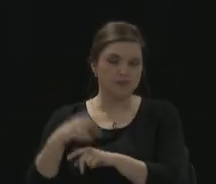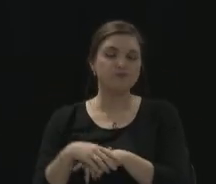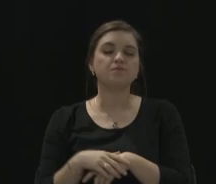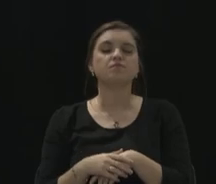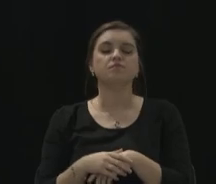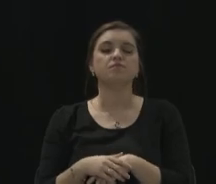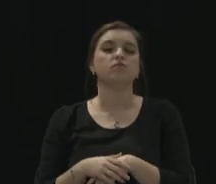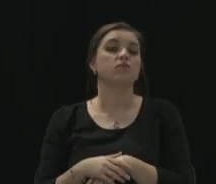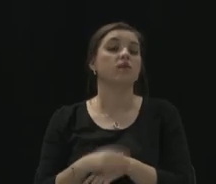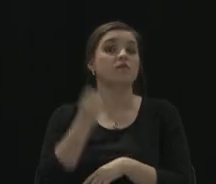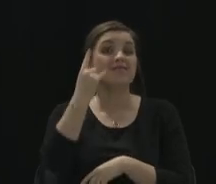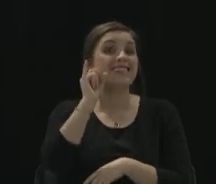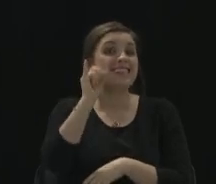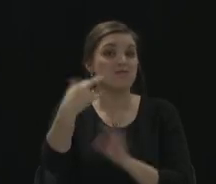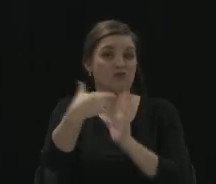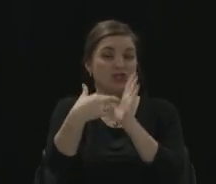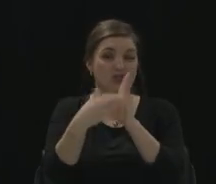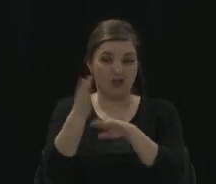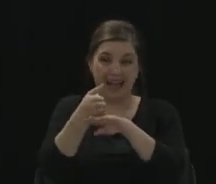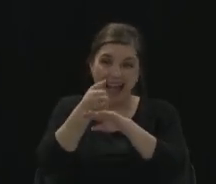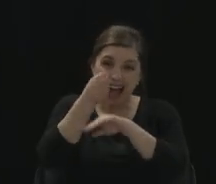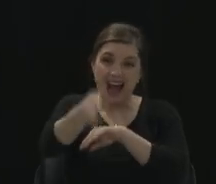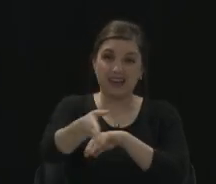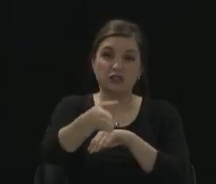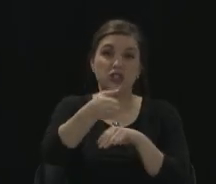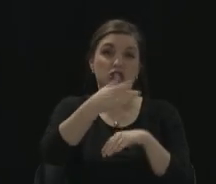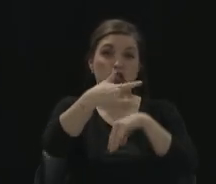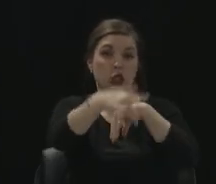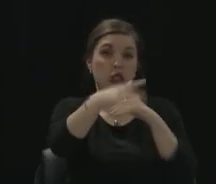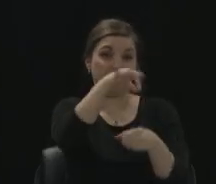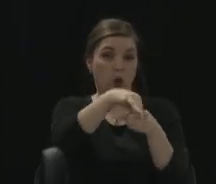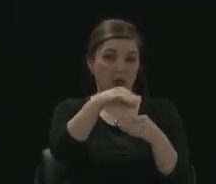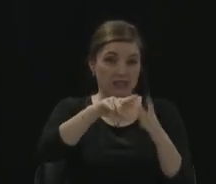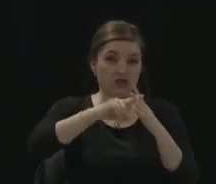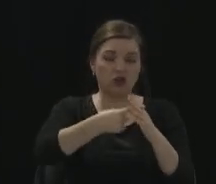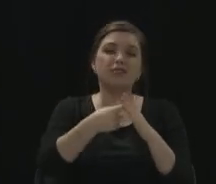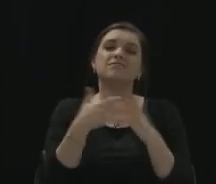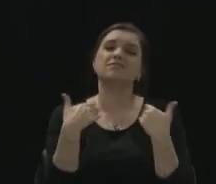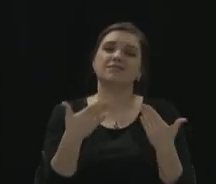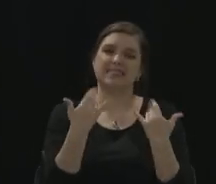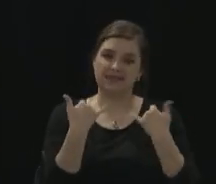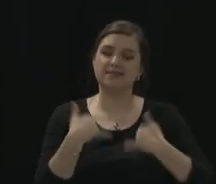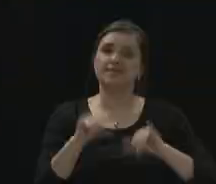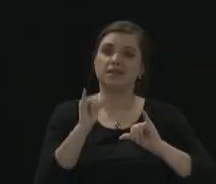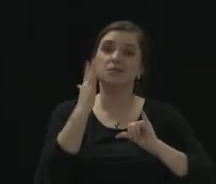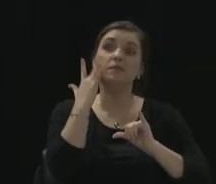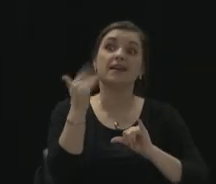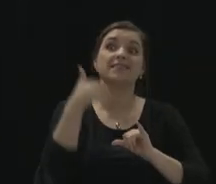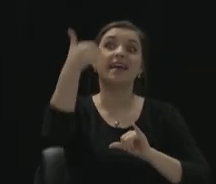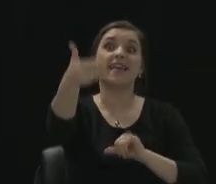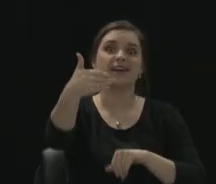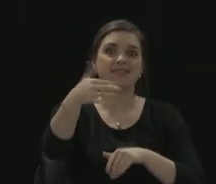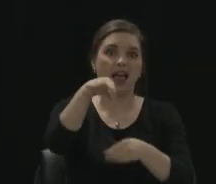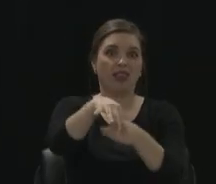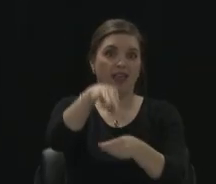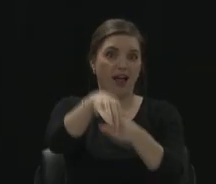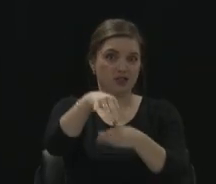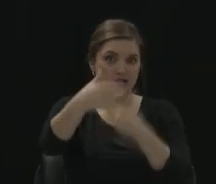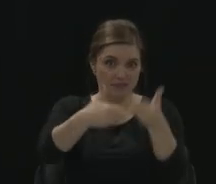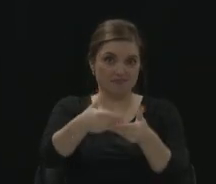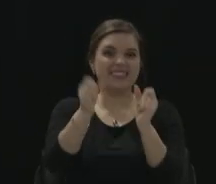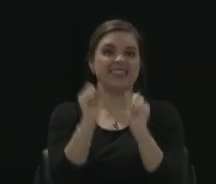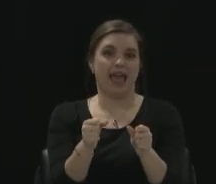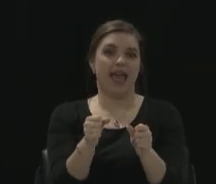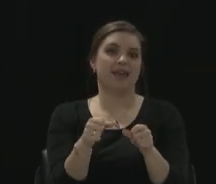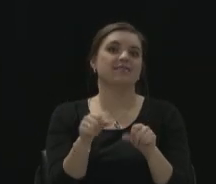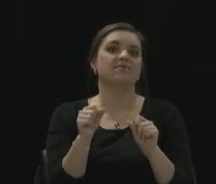register after that deadline, please do because then you'll be all set for the next election. Right. Perfect. All right. So, we're registered to vote.